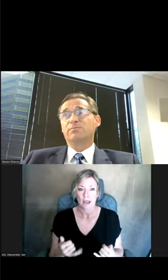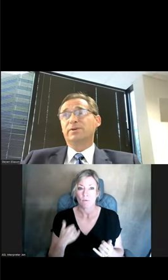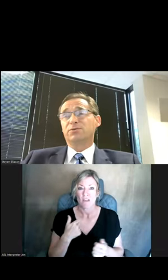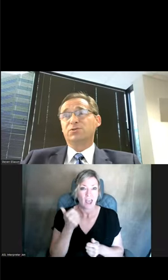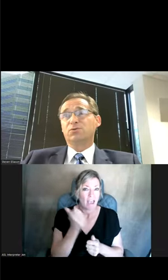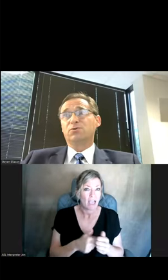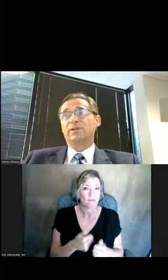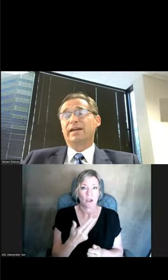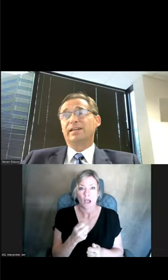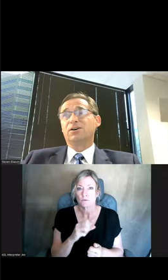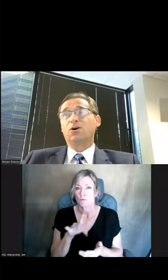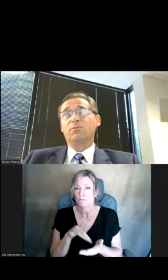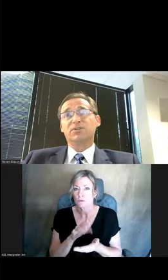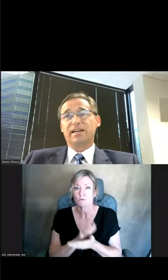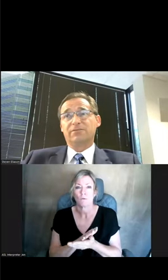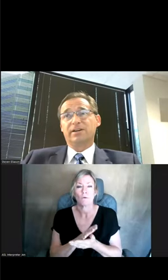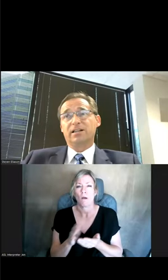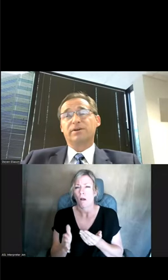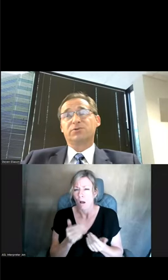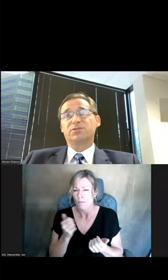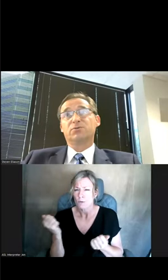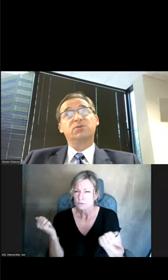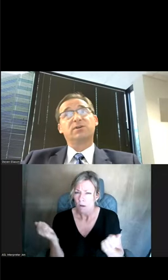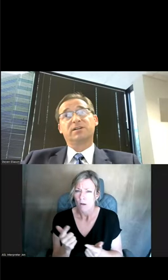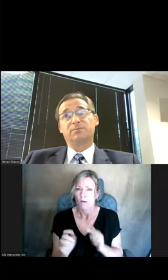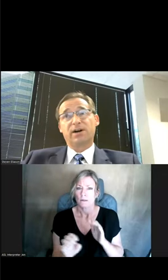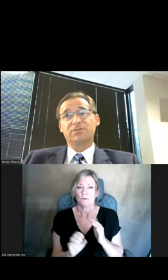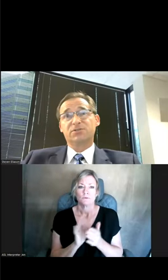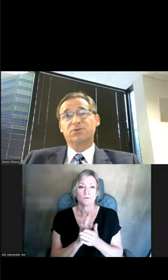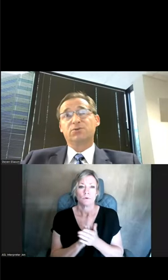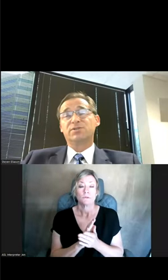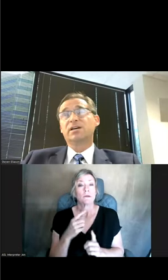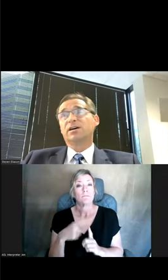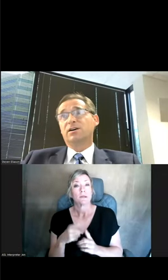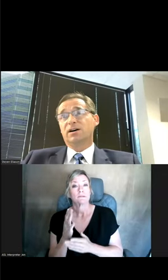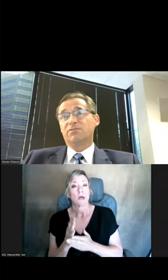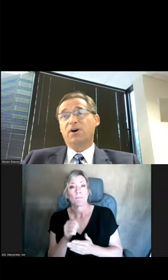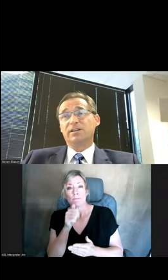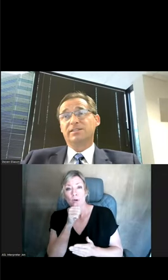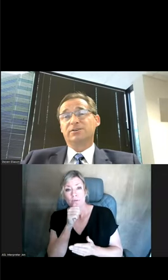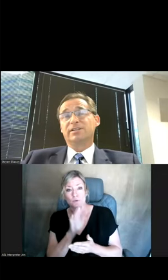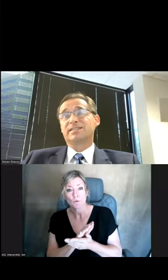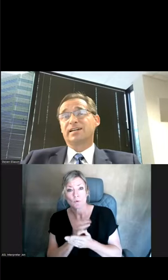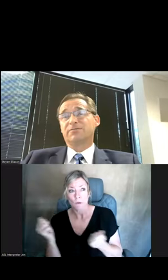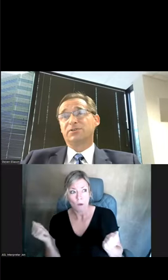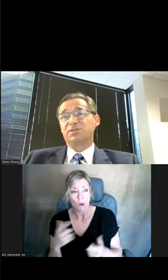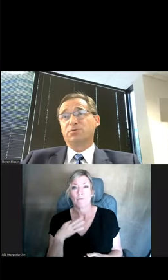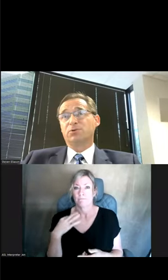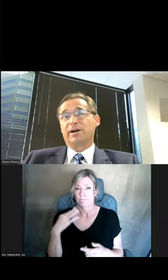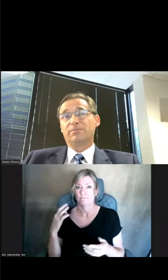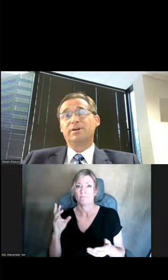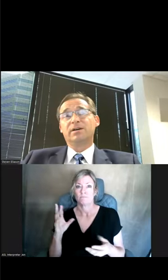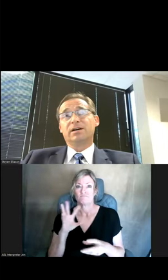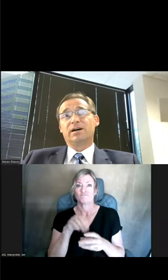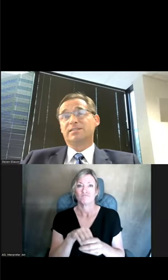school, middle school, and almost every elementary school, as well as a number of private schools, voluntarily signed up for this